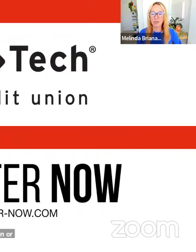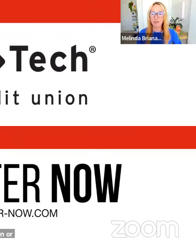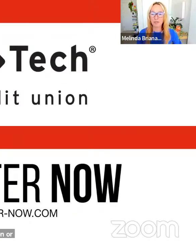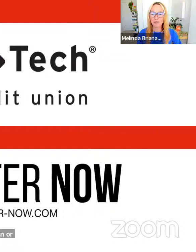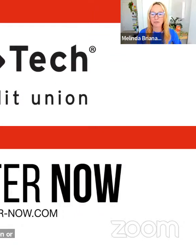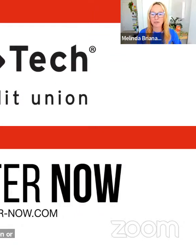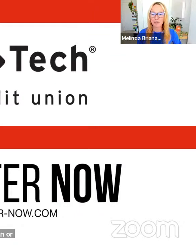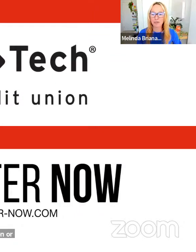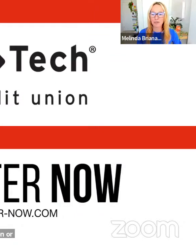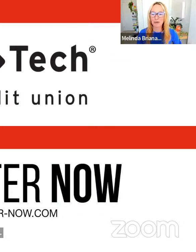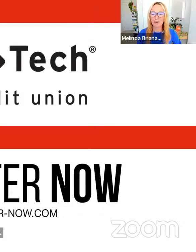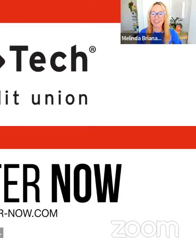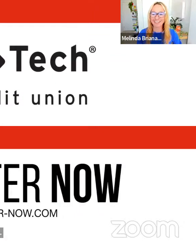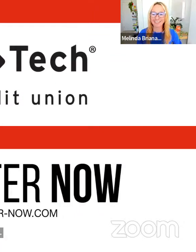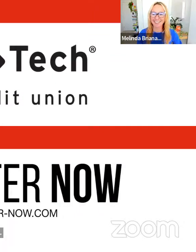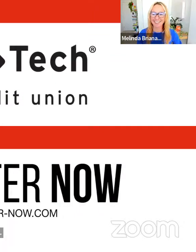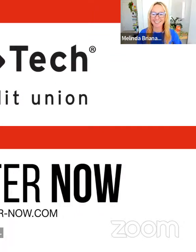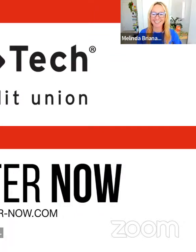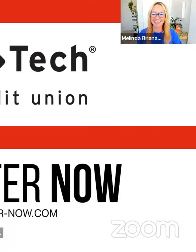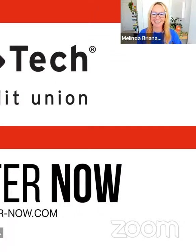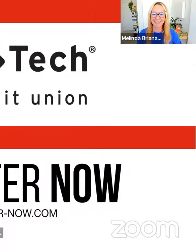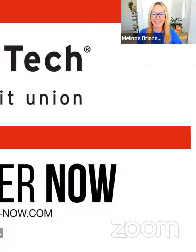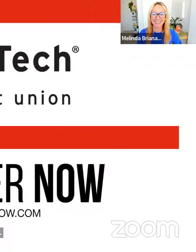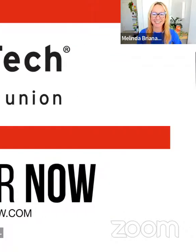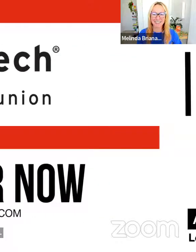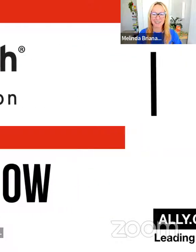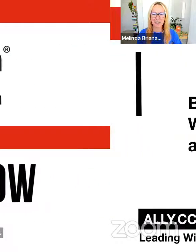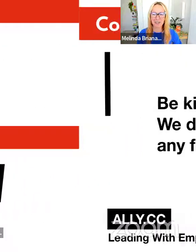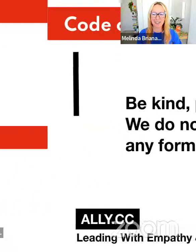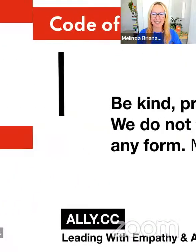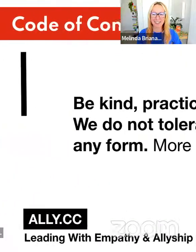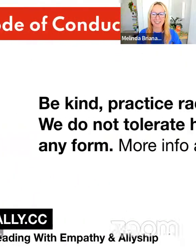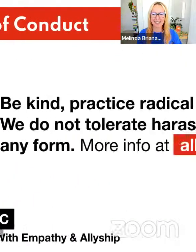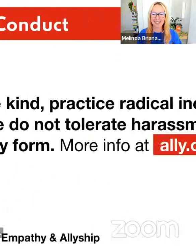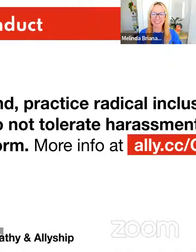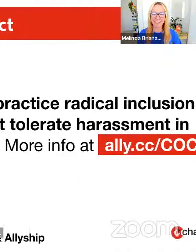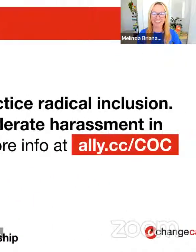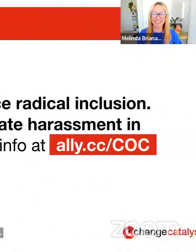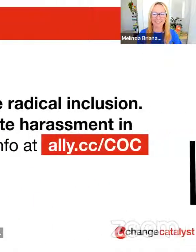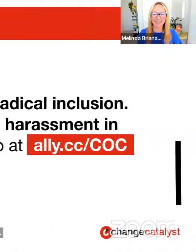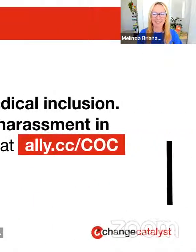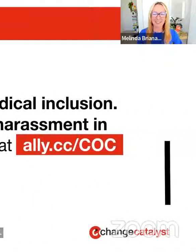Oh, have two folks from Hillsborough, Oregon. Do you know each other?